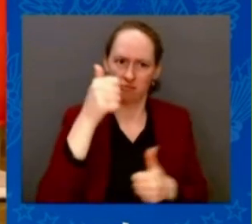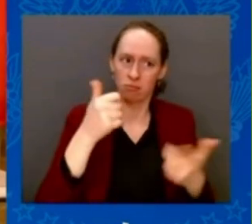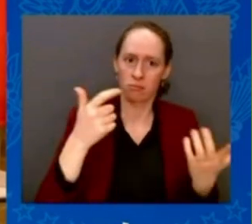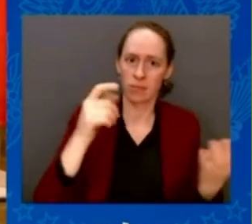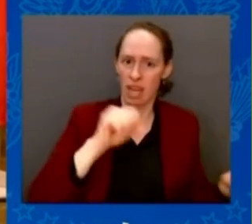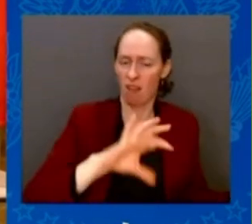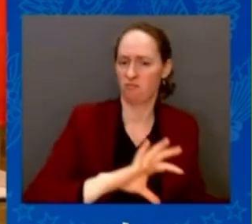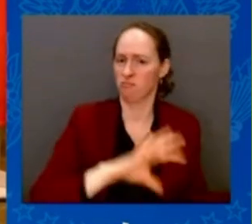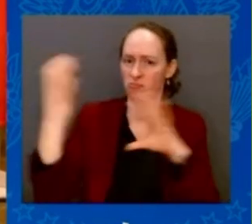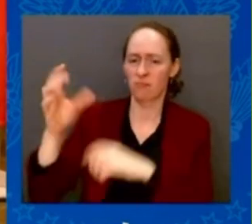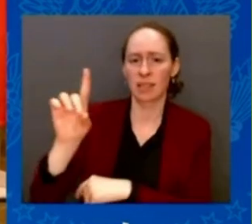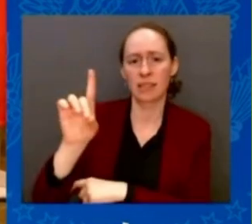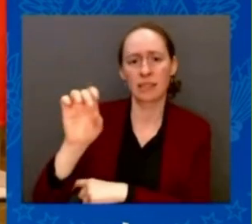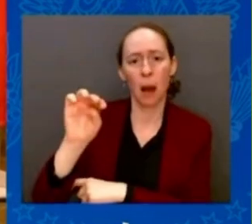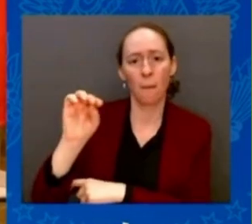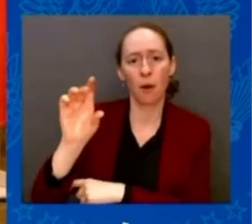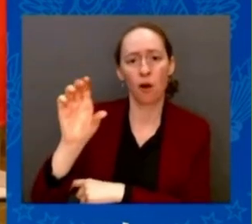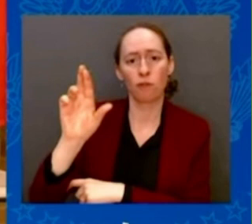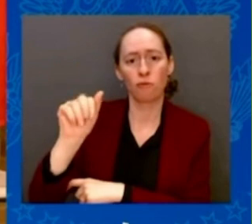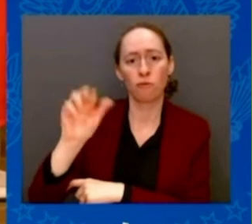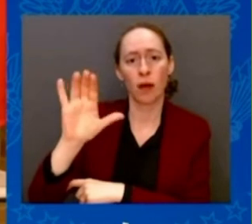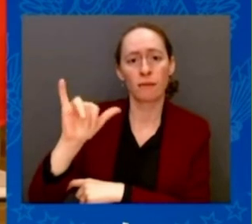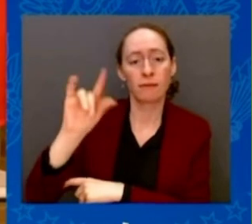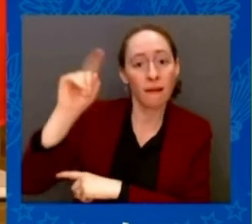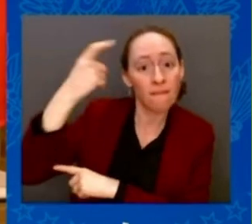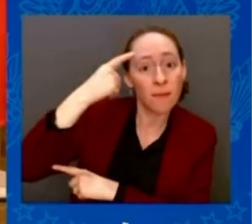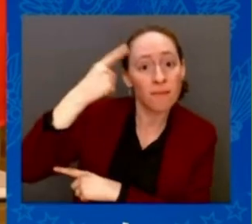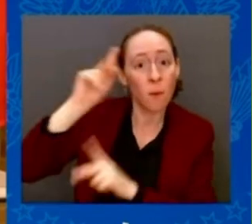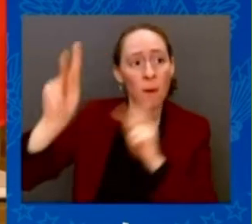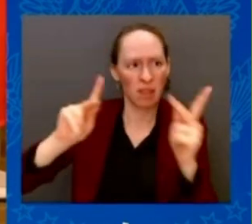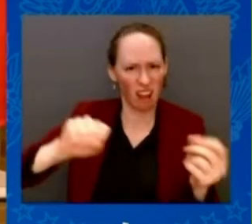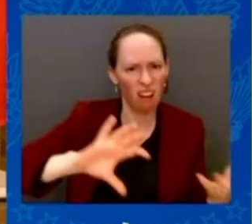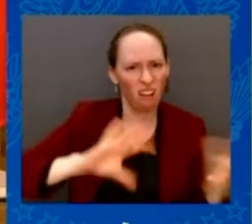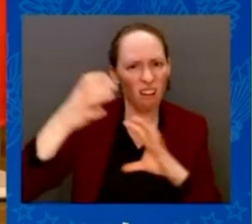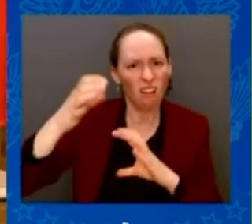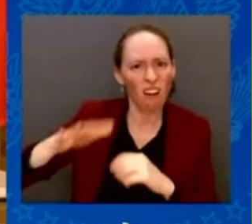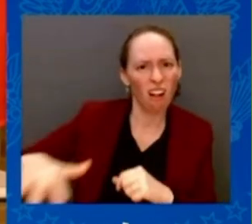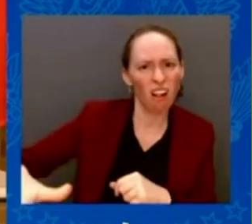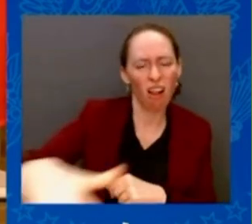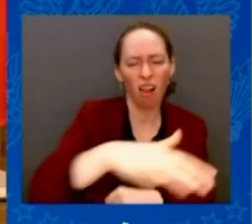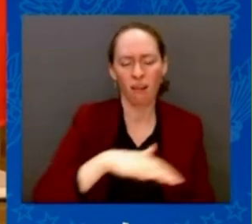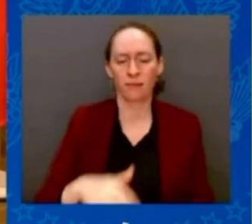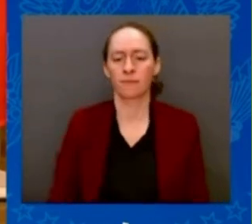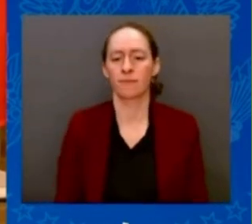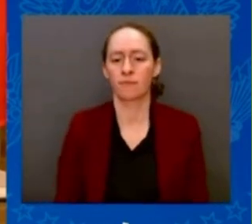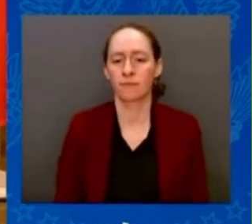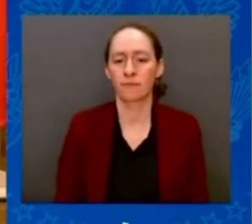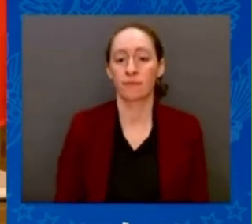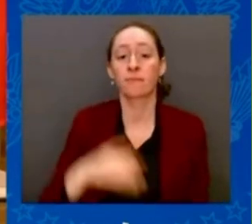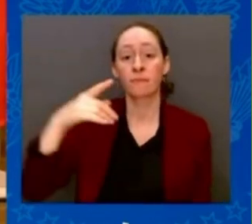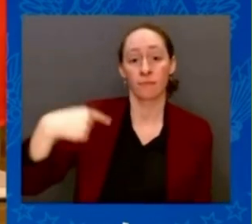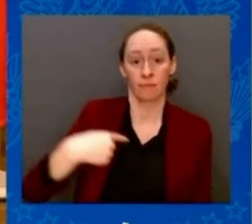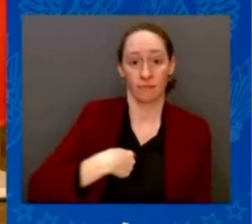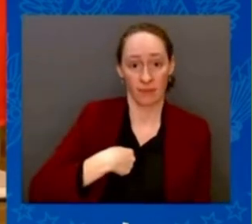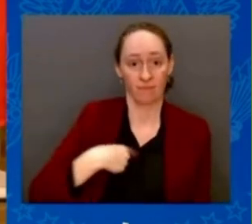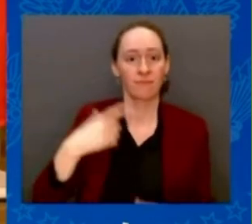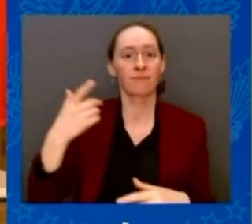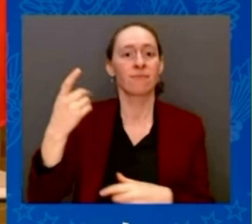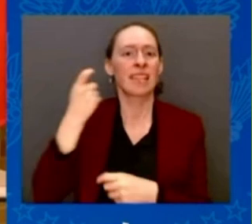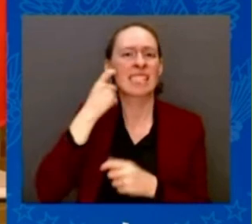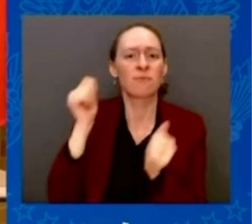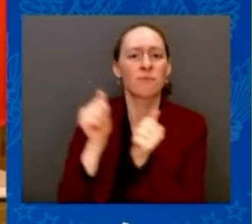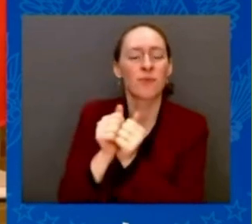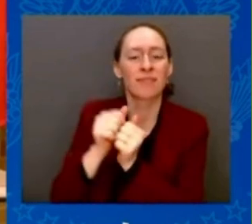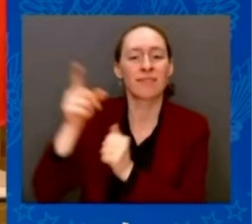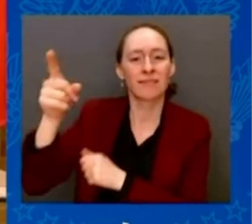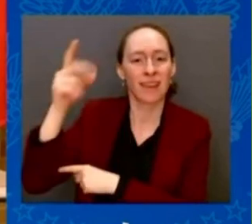I spoke about when I was in Kyiv two days ago. And the leaders around this table have repeatedly